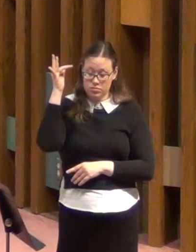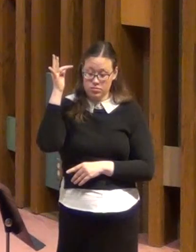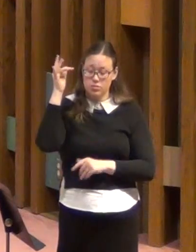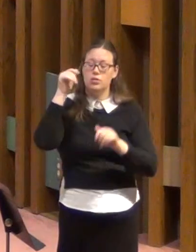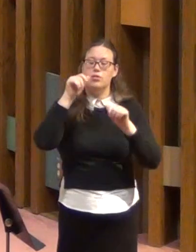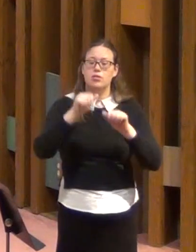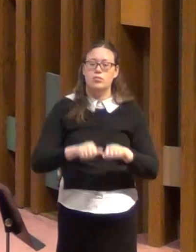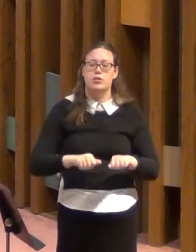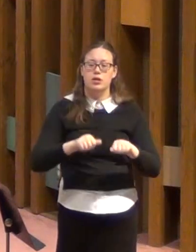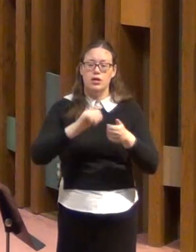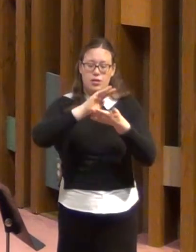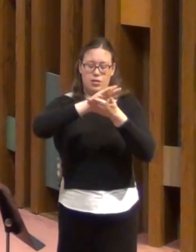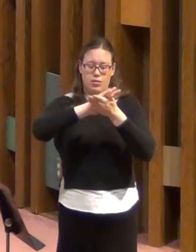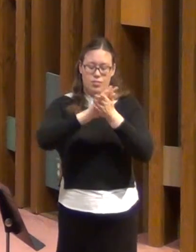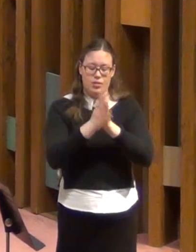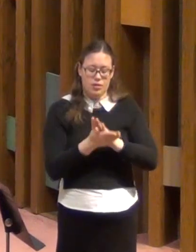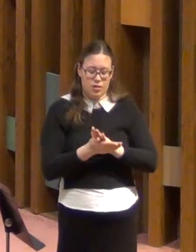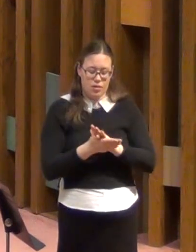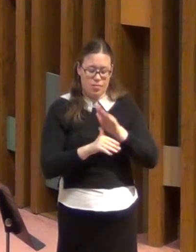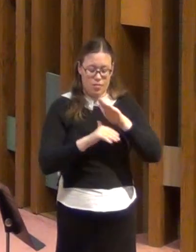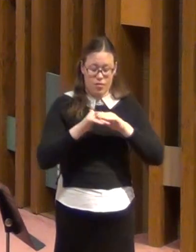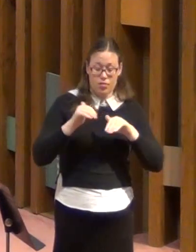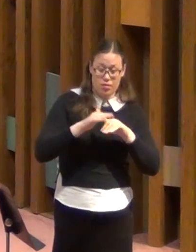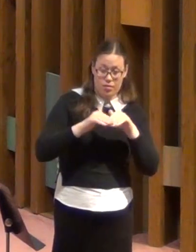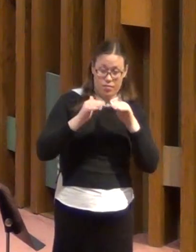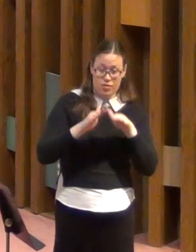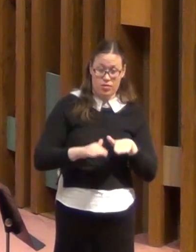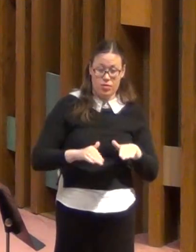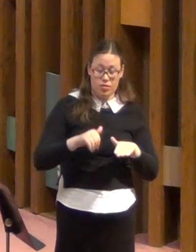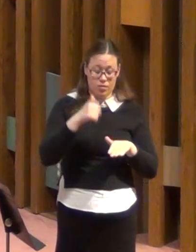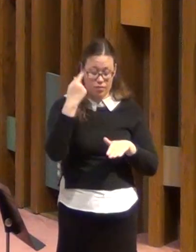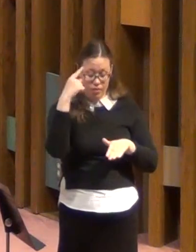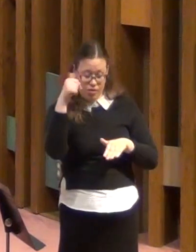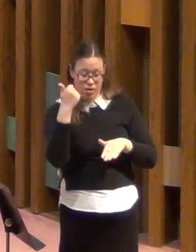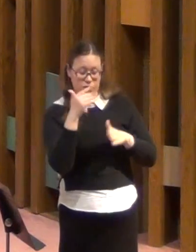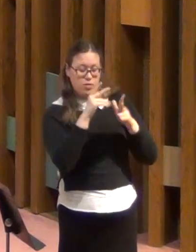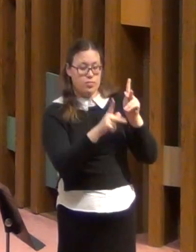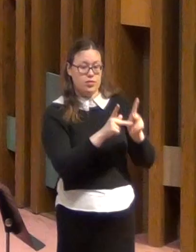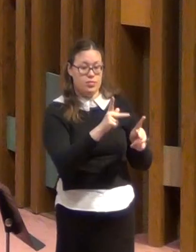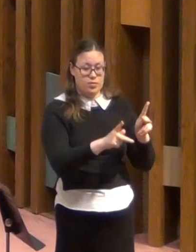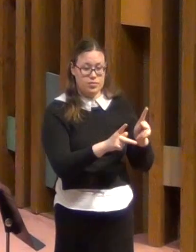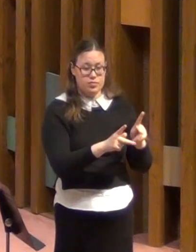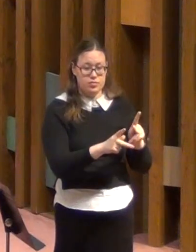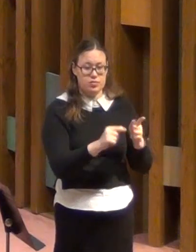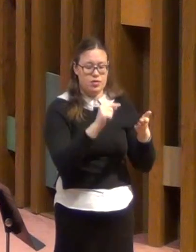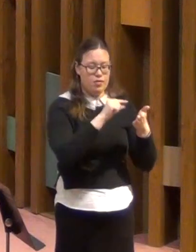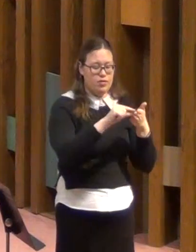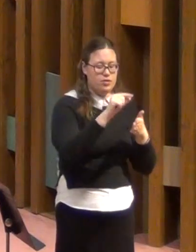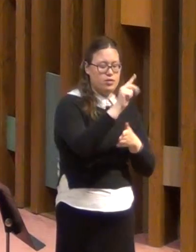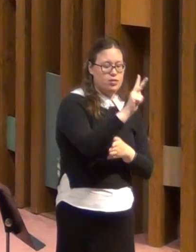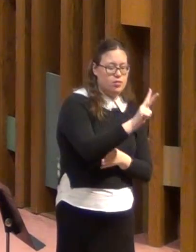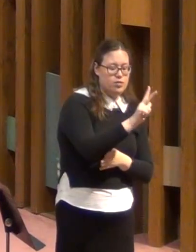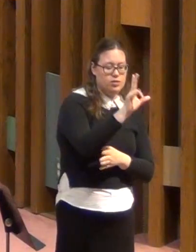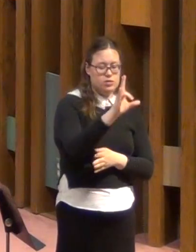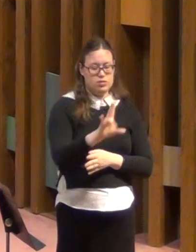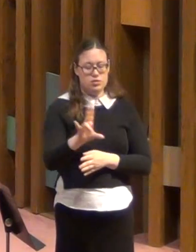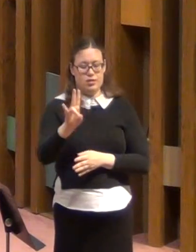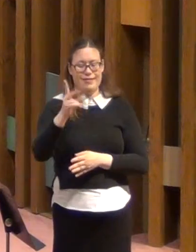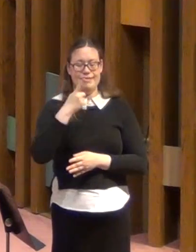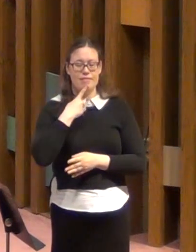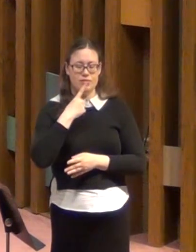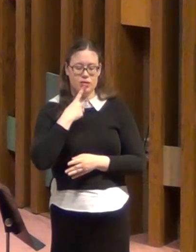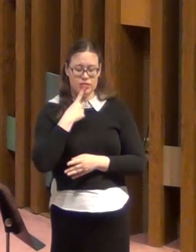comforters for one another. We look at the verses three to seven here to find this truth.